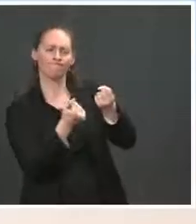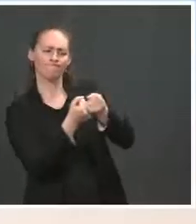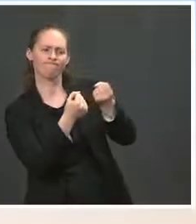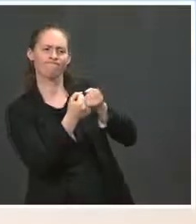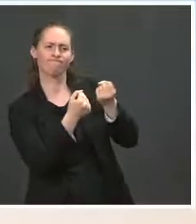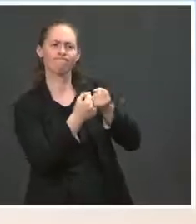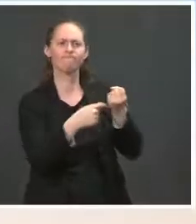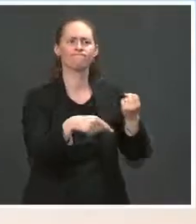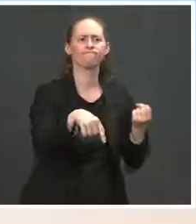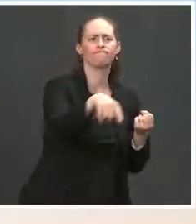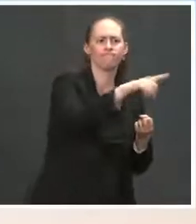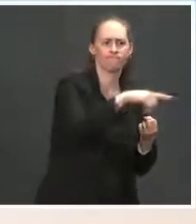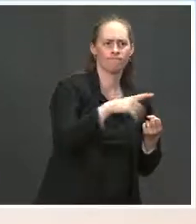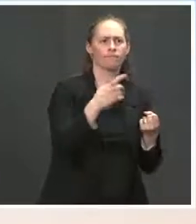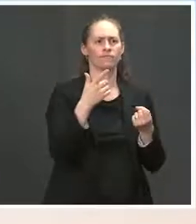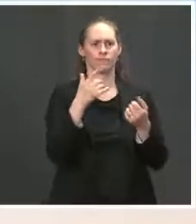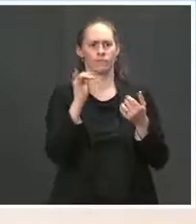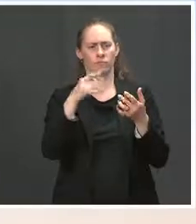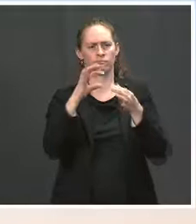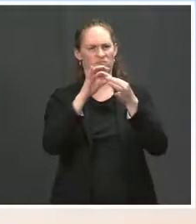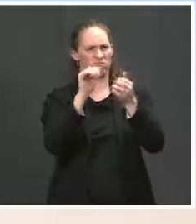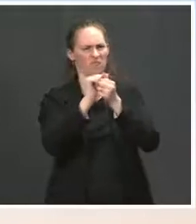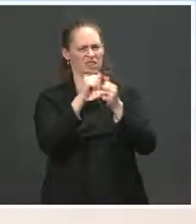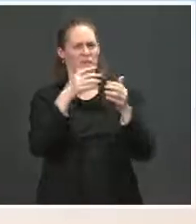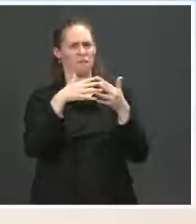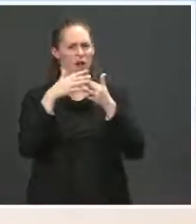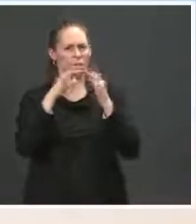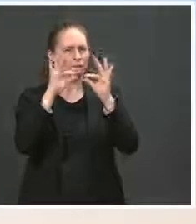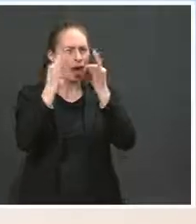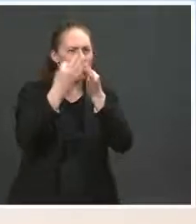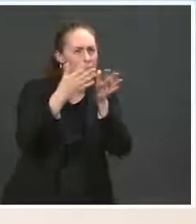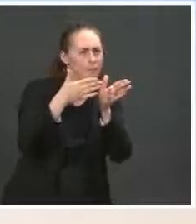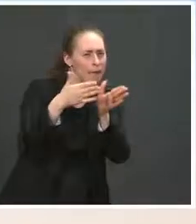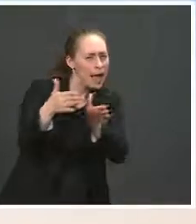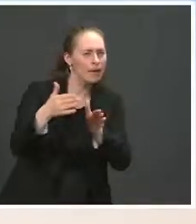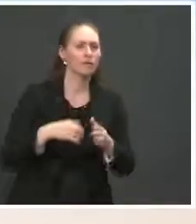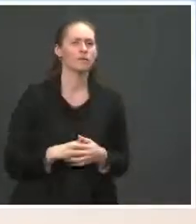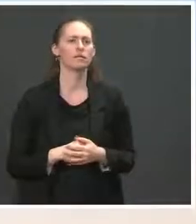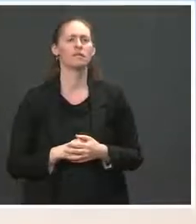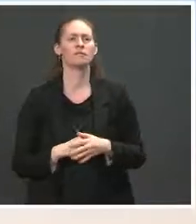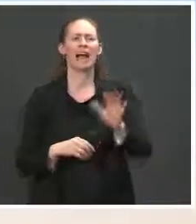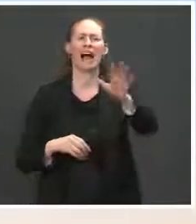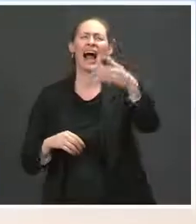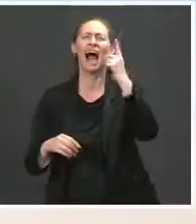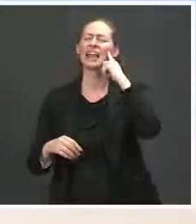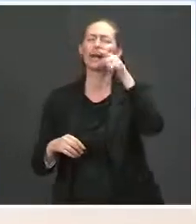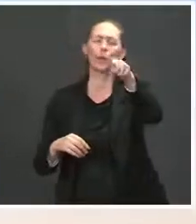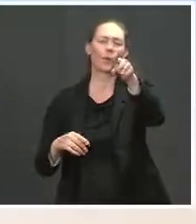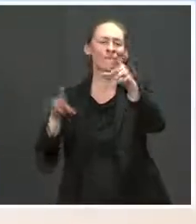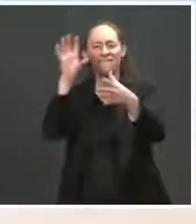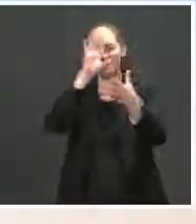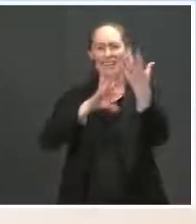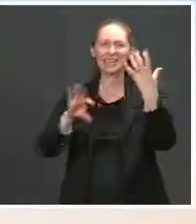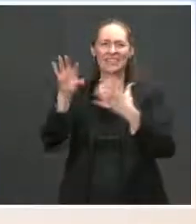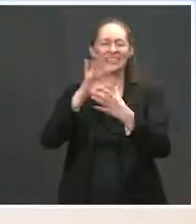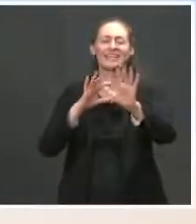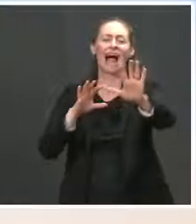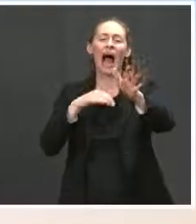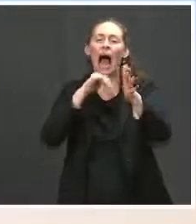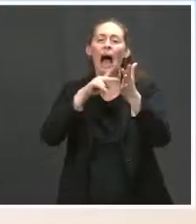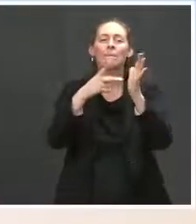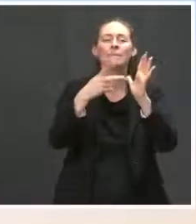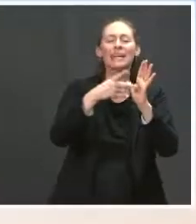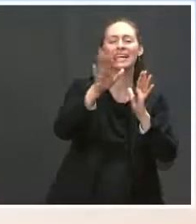Families Plan. Yeah. It doesn't sound like you guys want to budge on that one. I think you're confusing, though. It's current. And I don't mean it's not currently